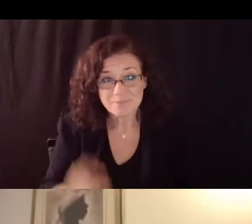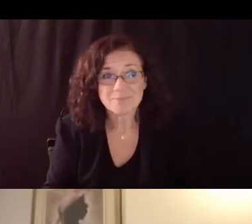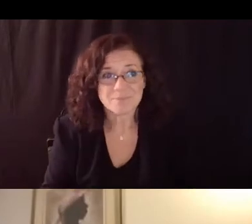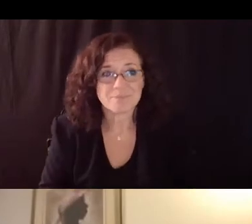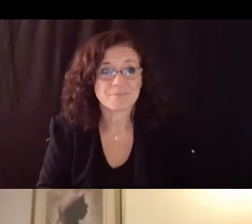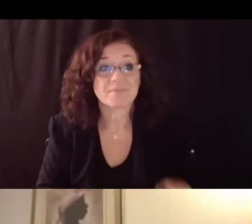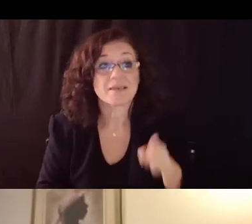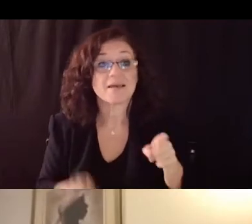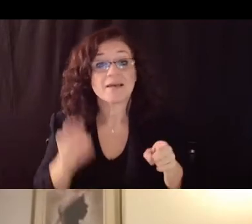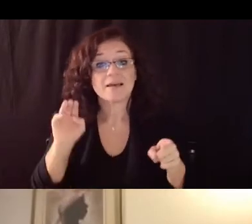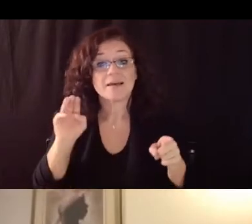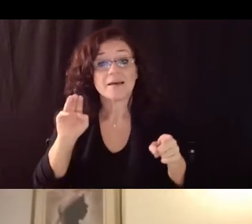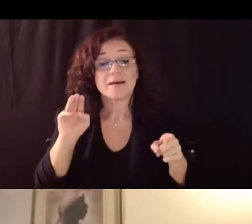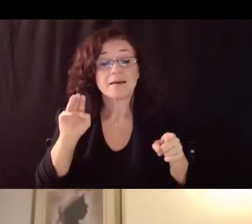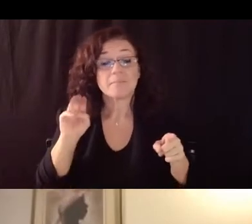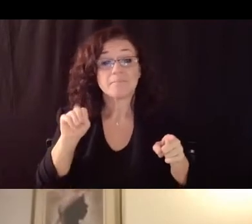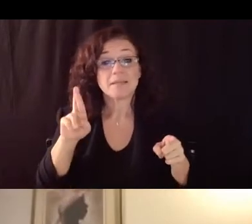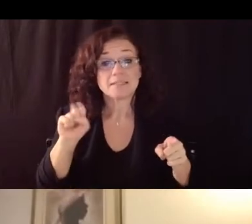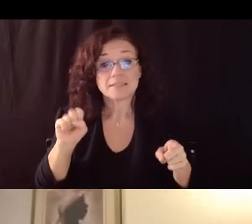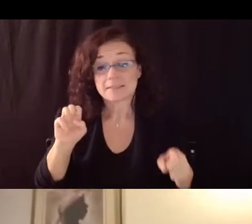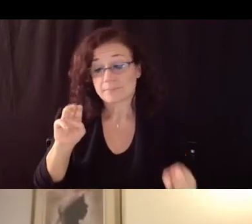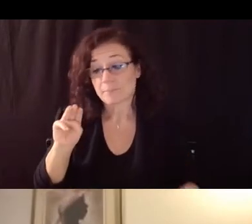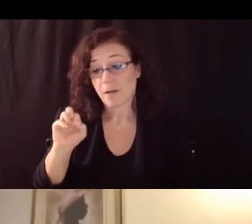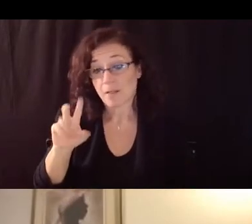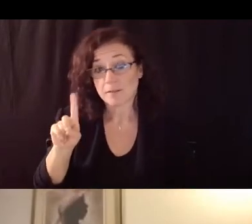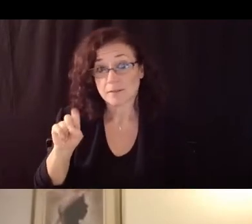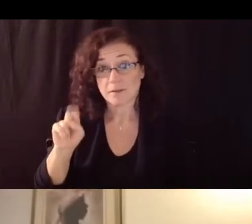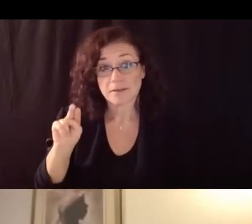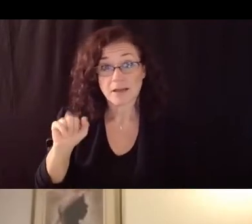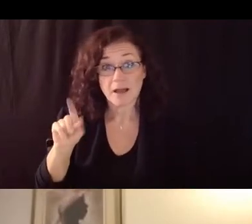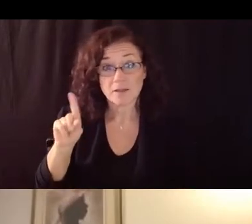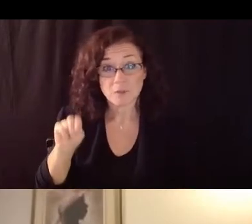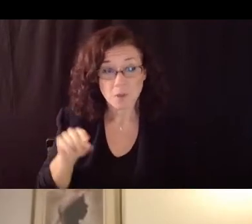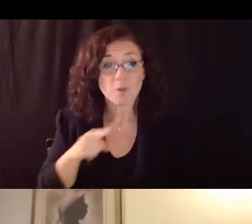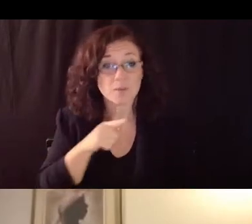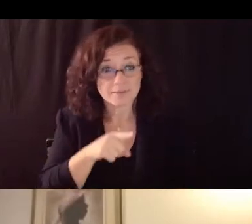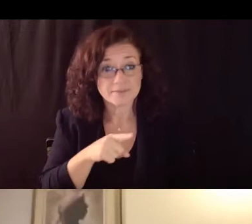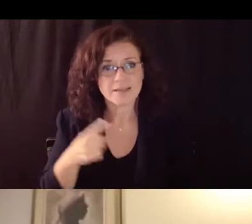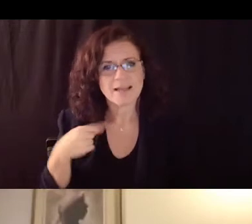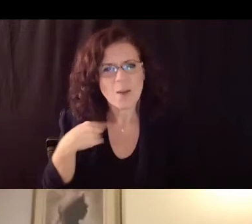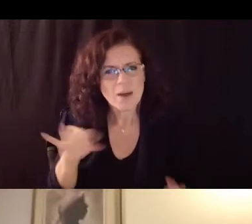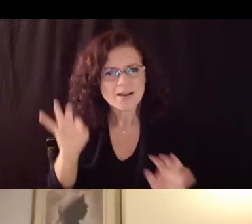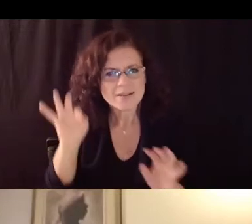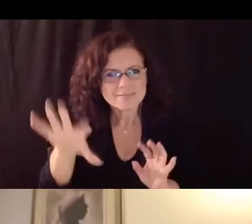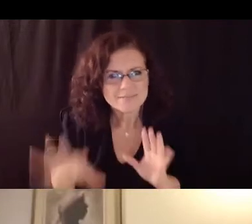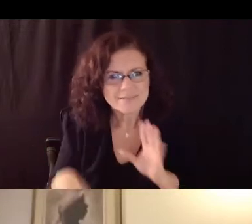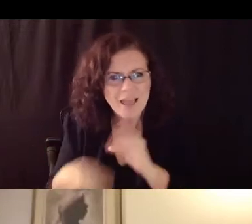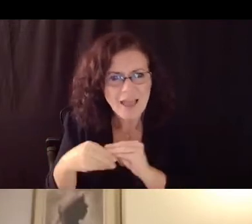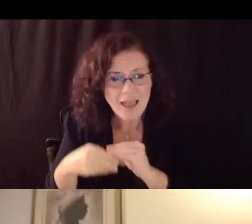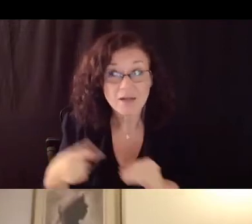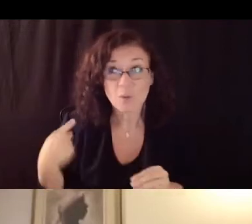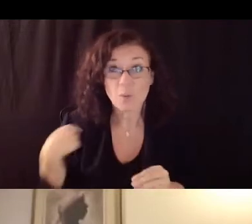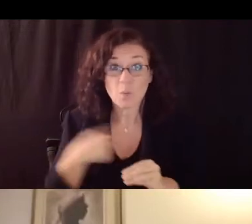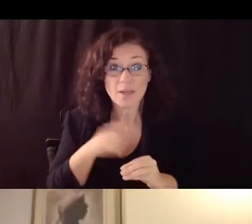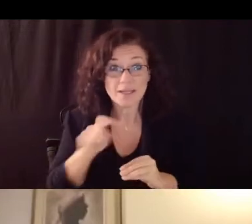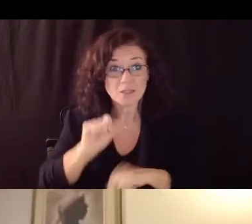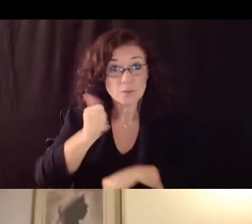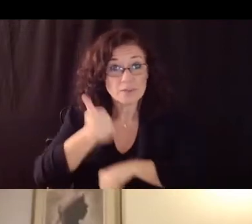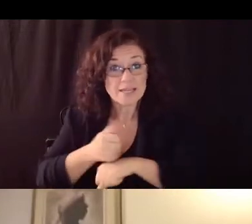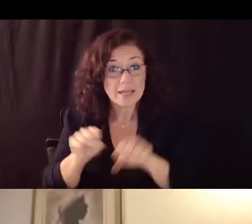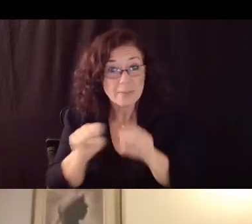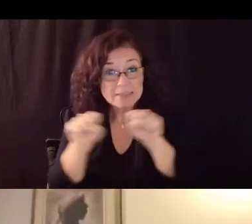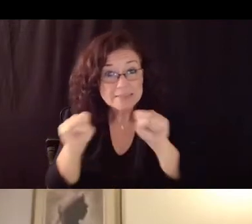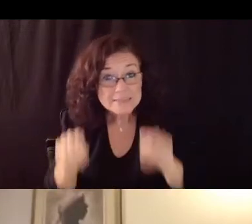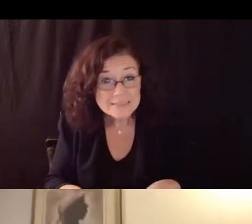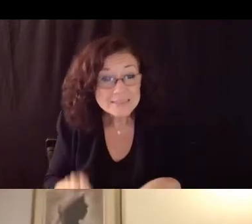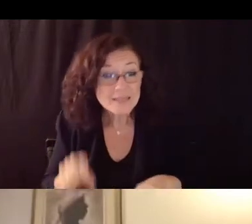bit to the this idea that we as a system need to have a response ready set of protocols in